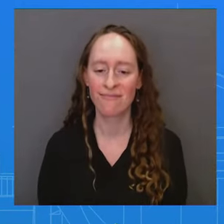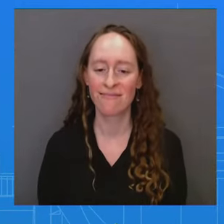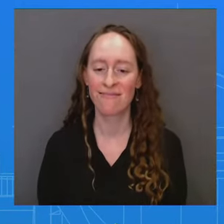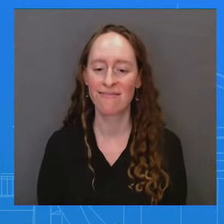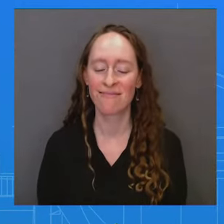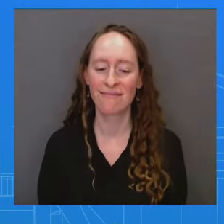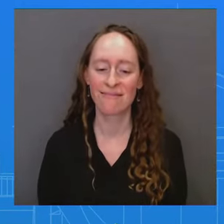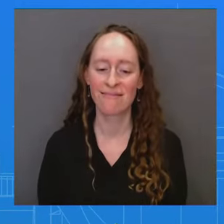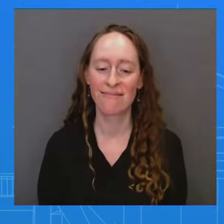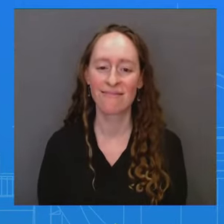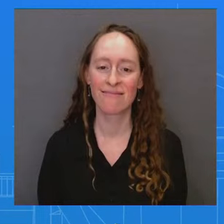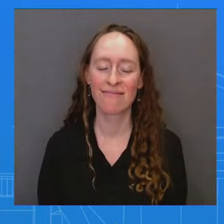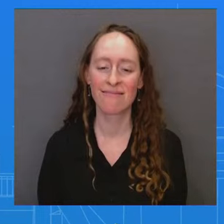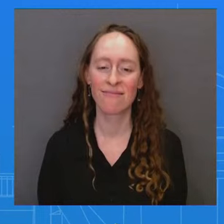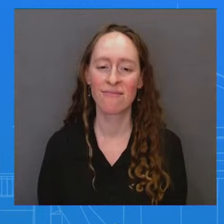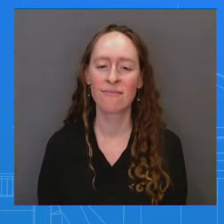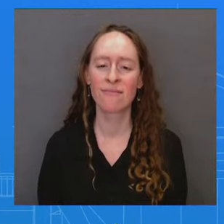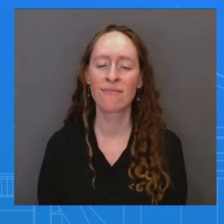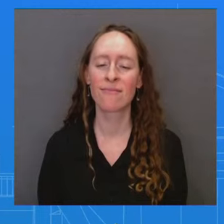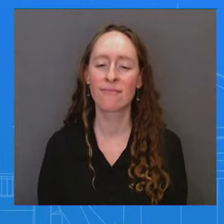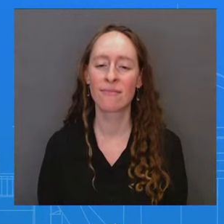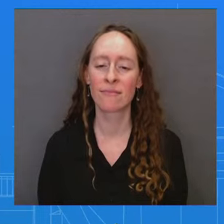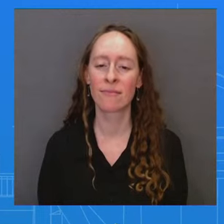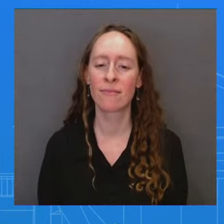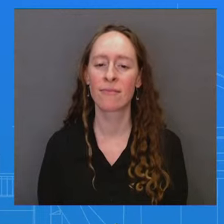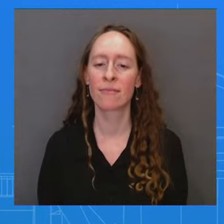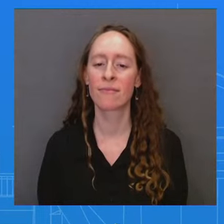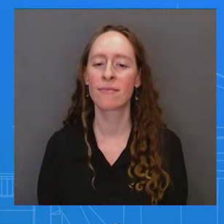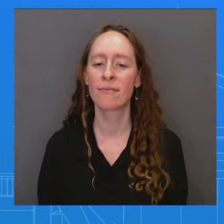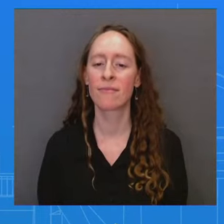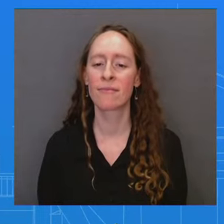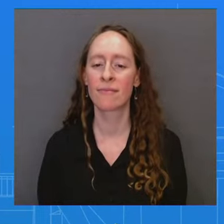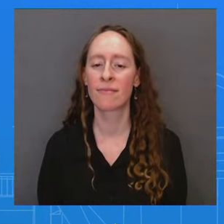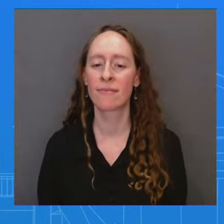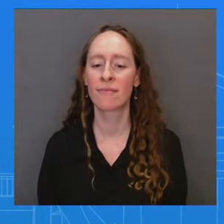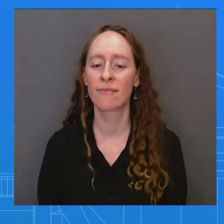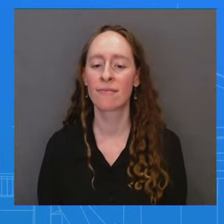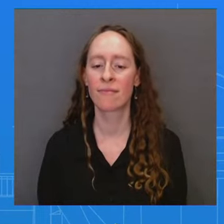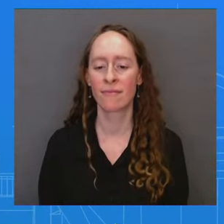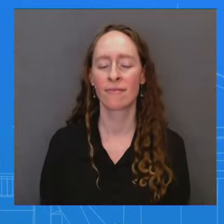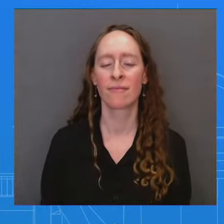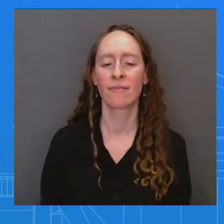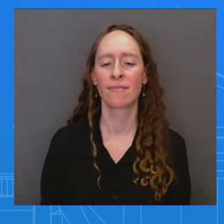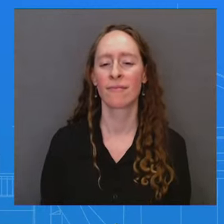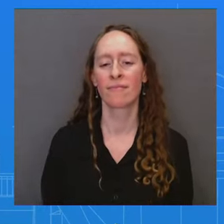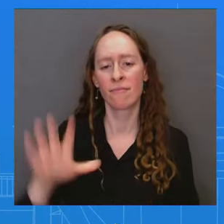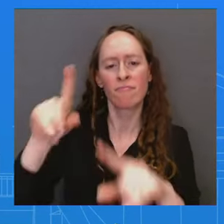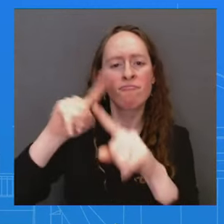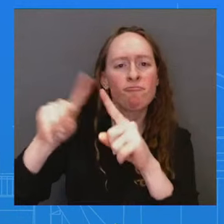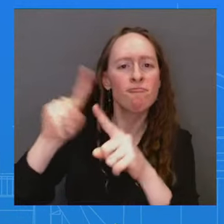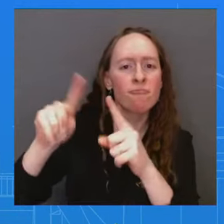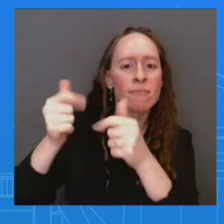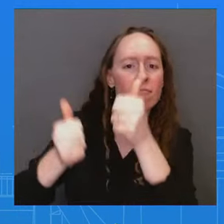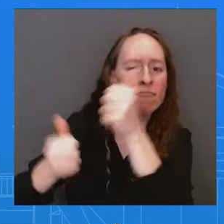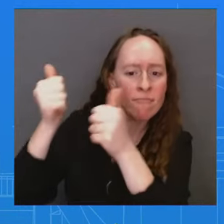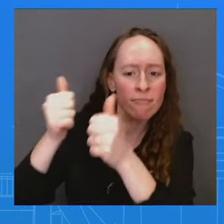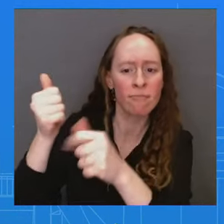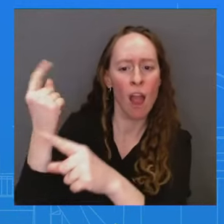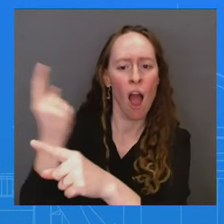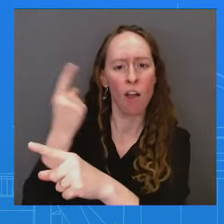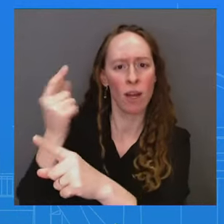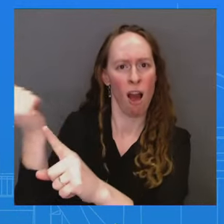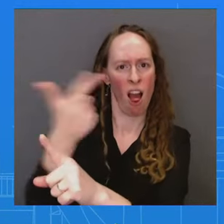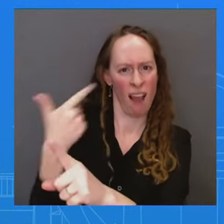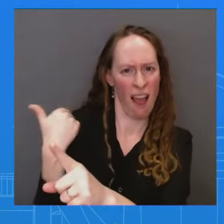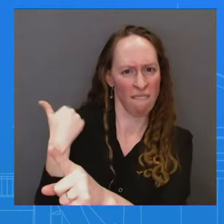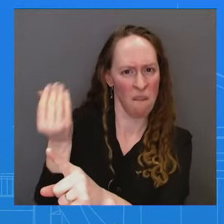is issued, I assume, is issued a mobile phone. I'm sure you have one. I know Karina has one. Let me stop you right there. We're not going to track